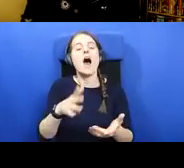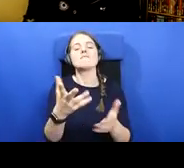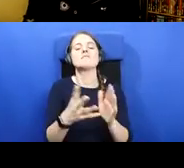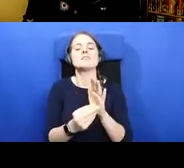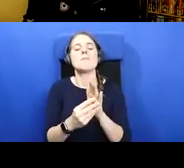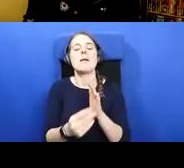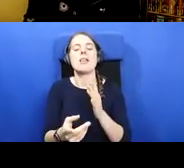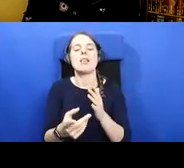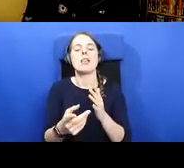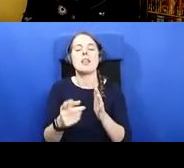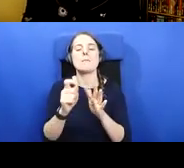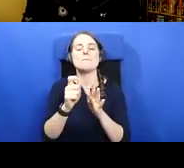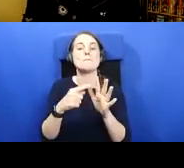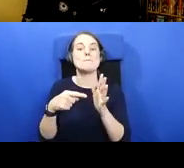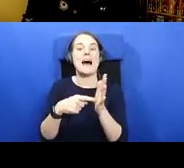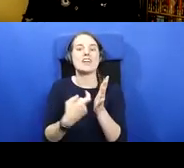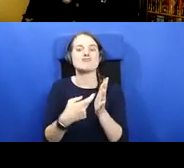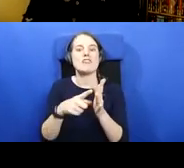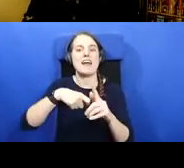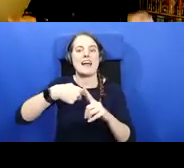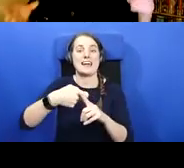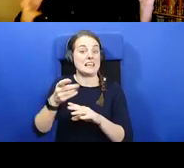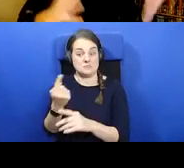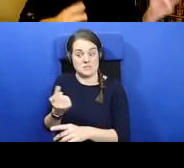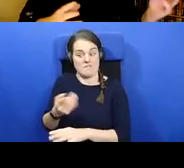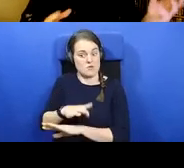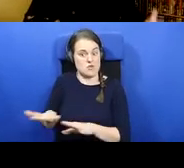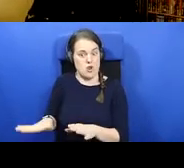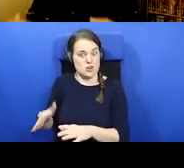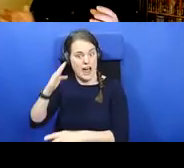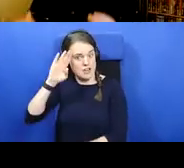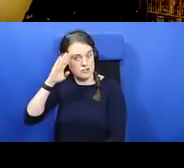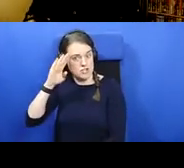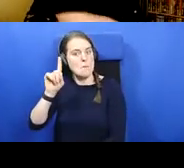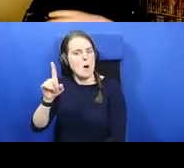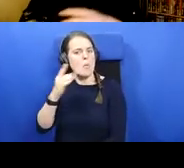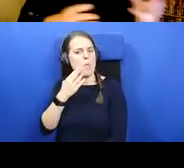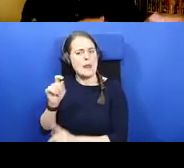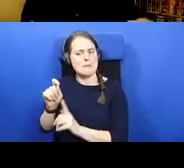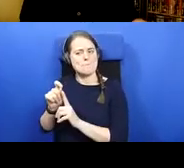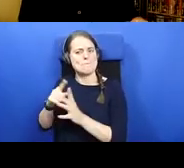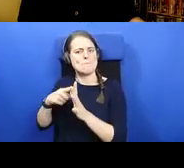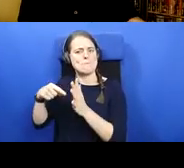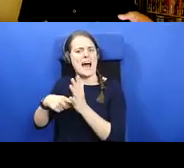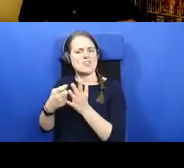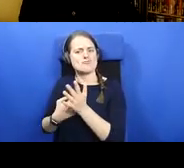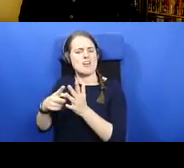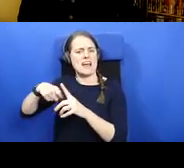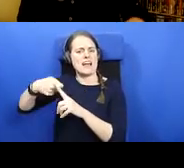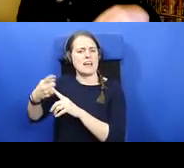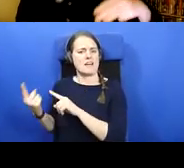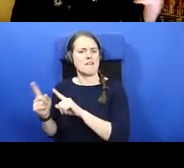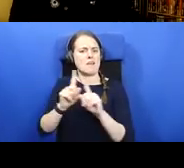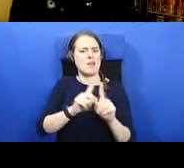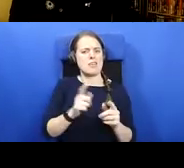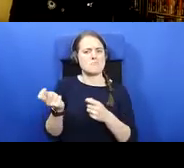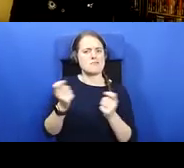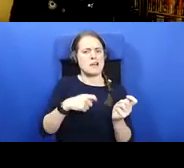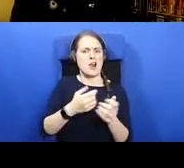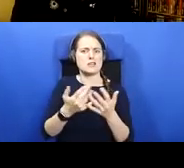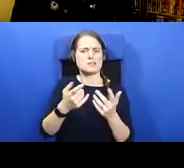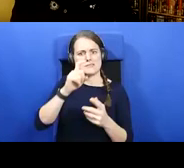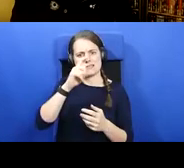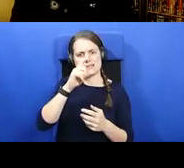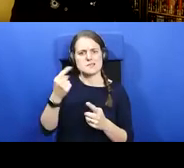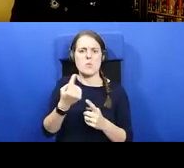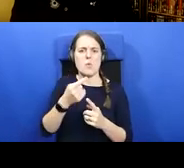like Patrick, who isn't Irish. But when Patrick comes to Ireland, they have him bring a lot of sisters with him. And then one of them ends up